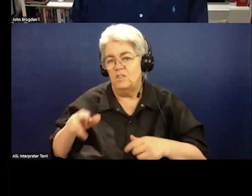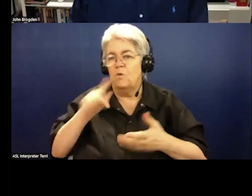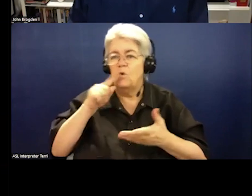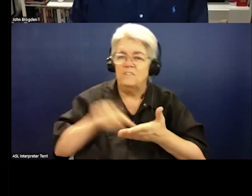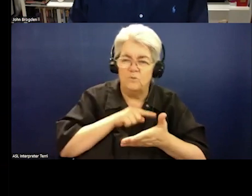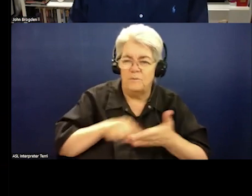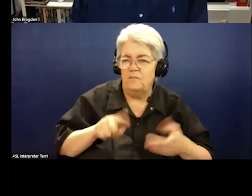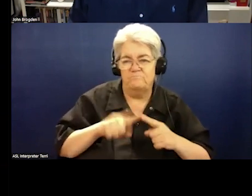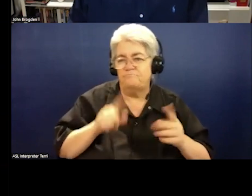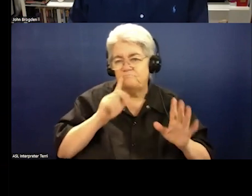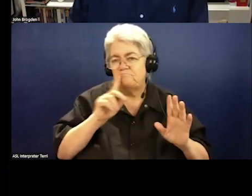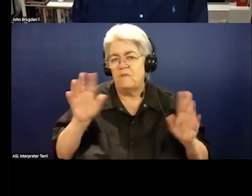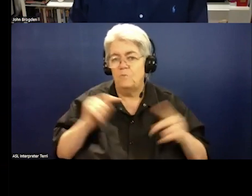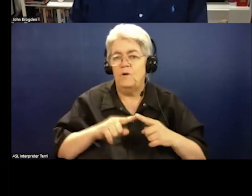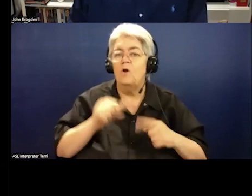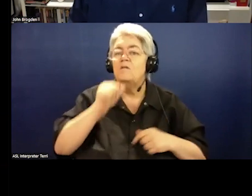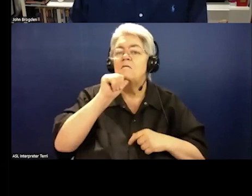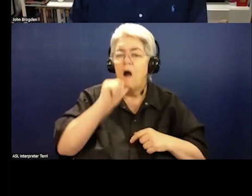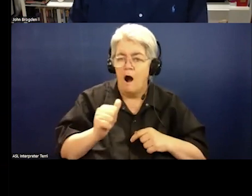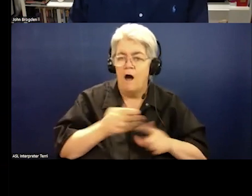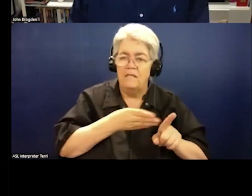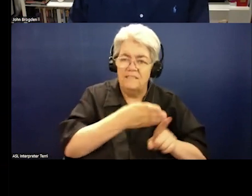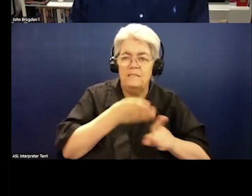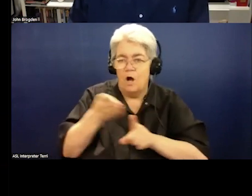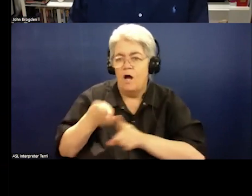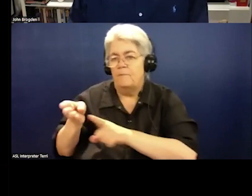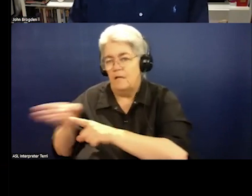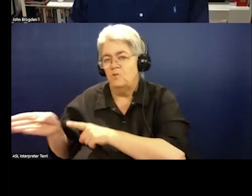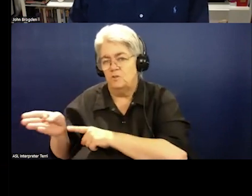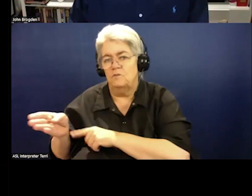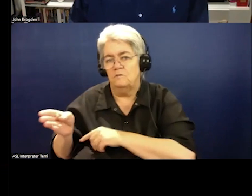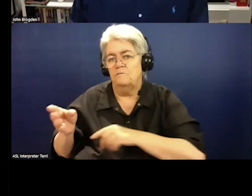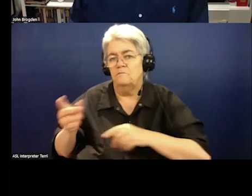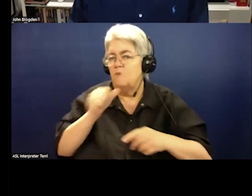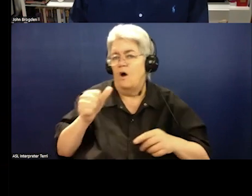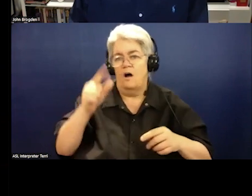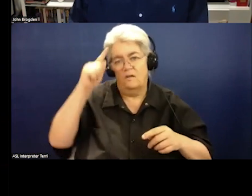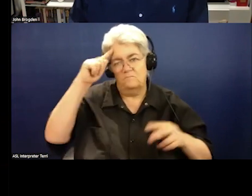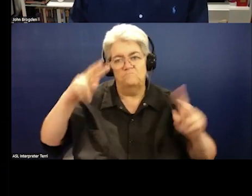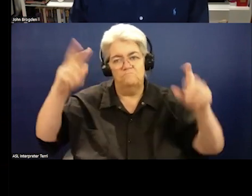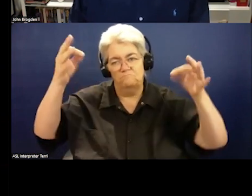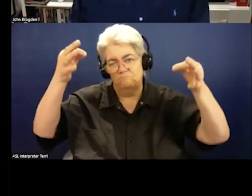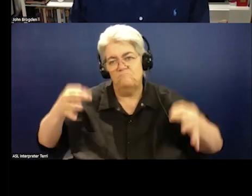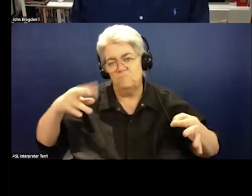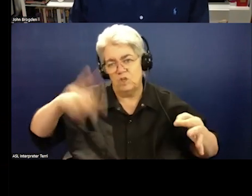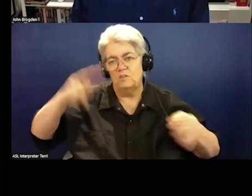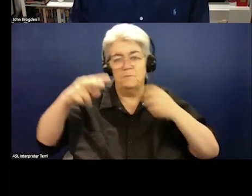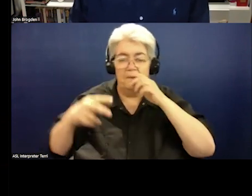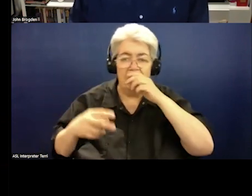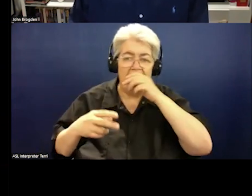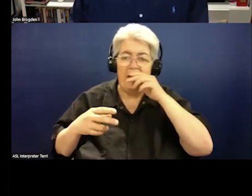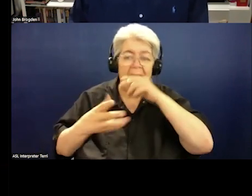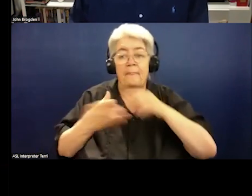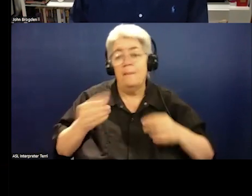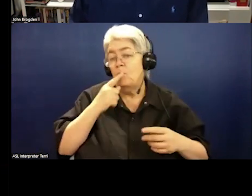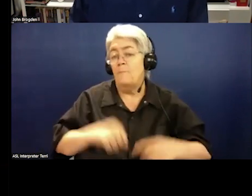we're a non-partisan, non-judgmental organisation these days with a very proud heritage